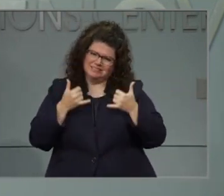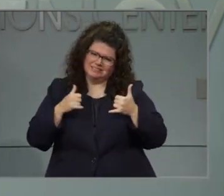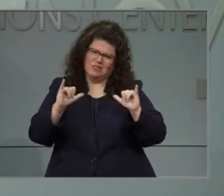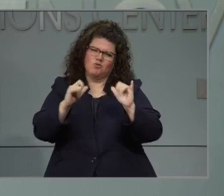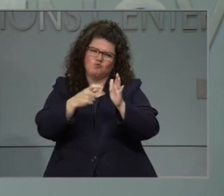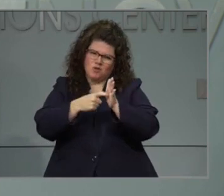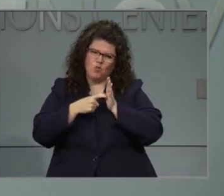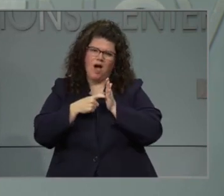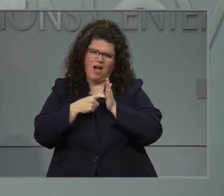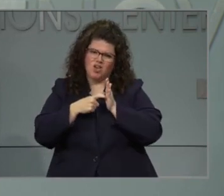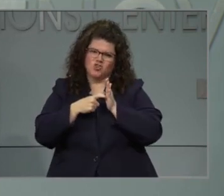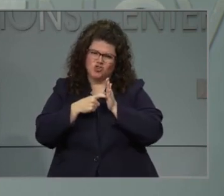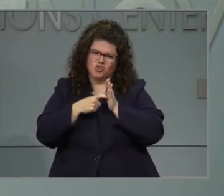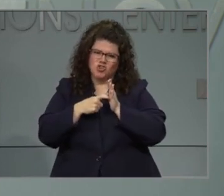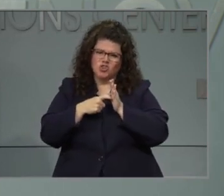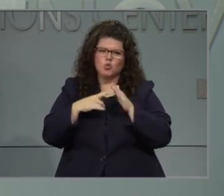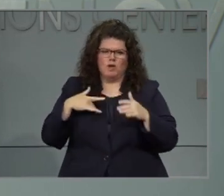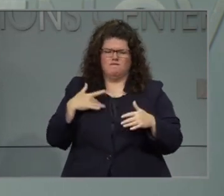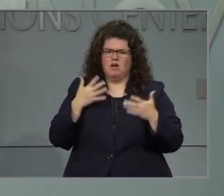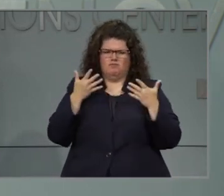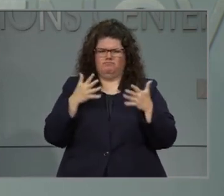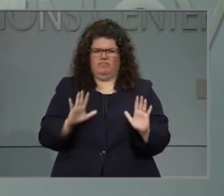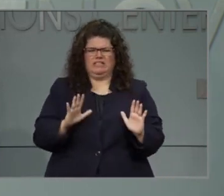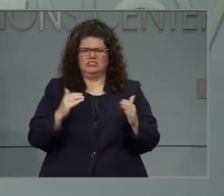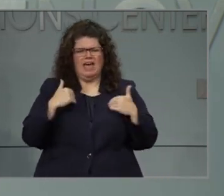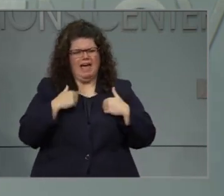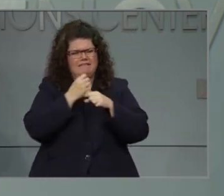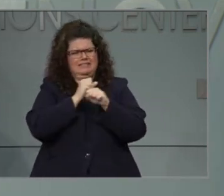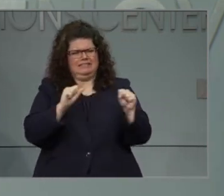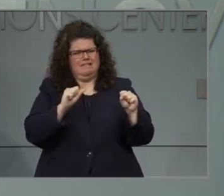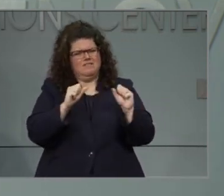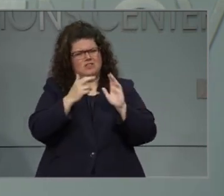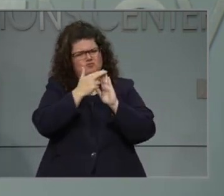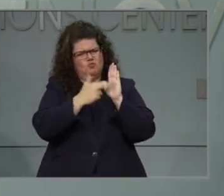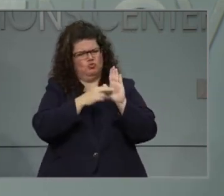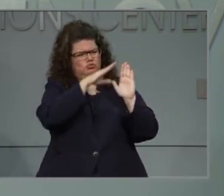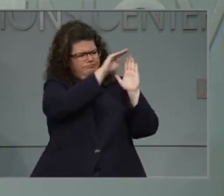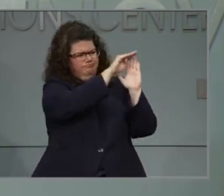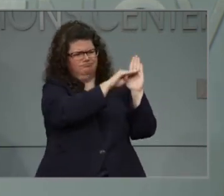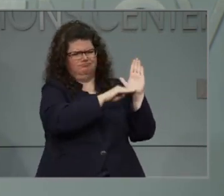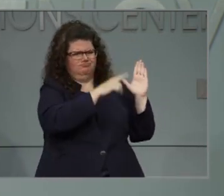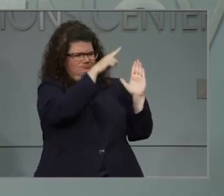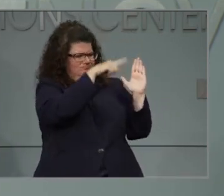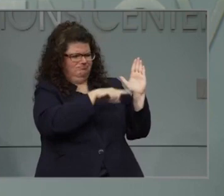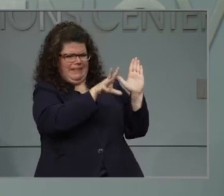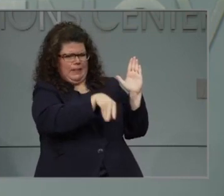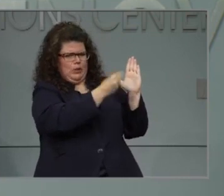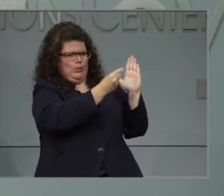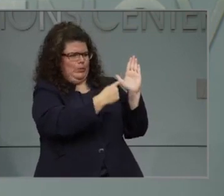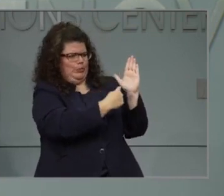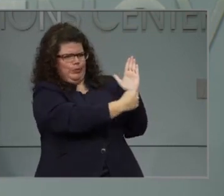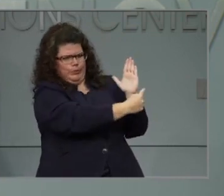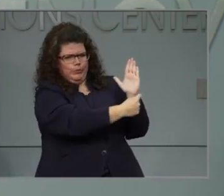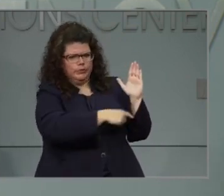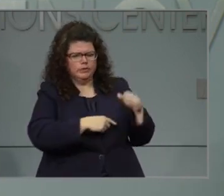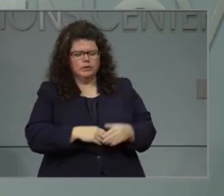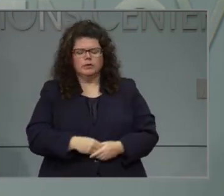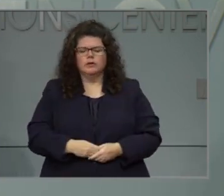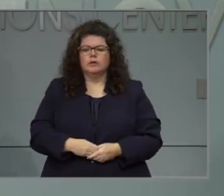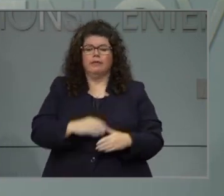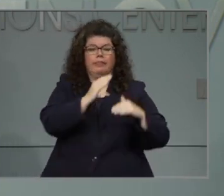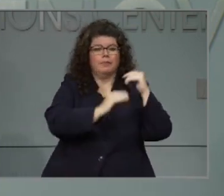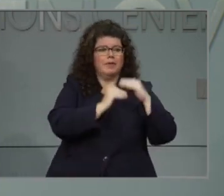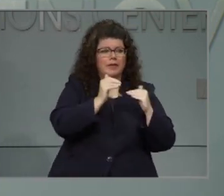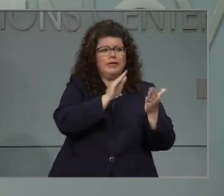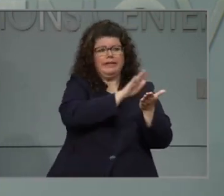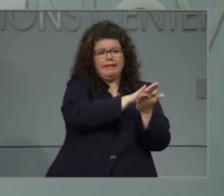think that there are safety protocols in place. But this is challenging, just as challenging as some of the protocols at the building. We